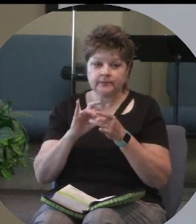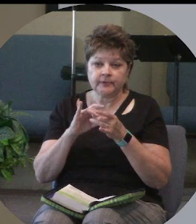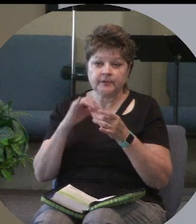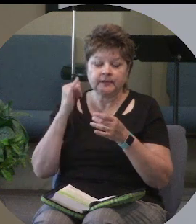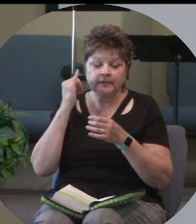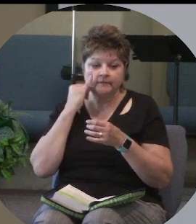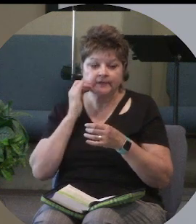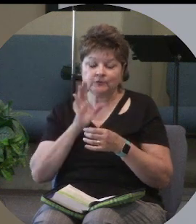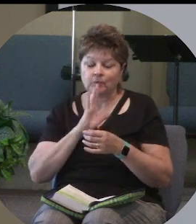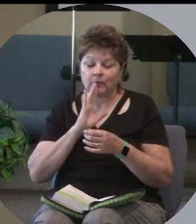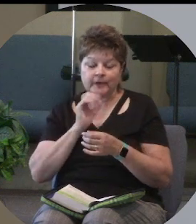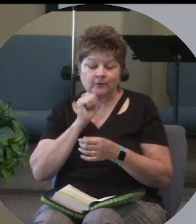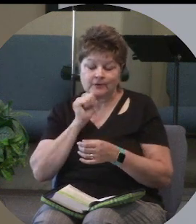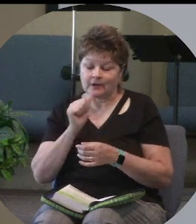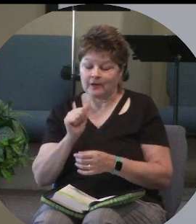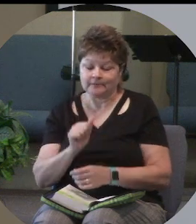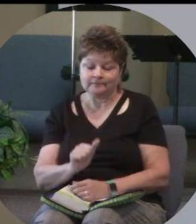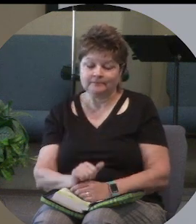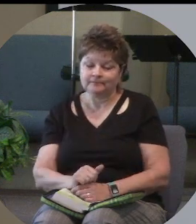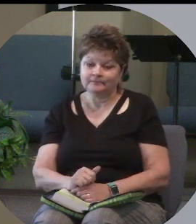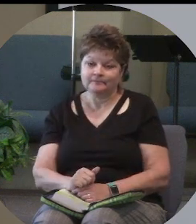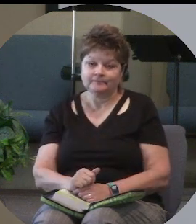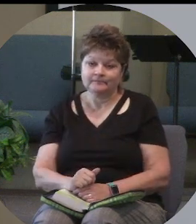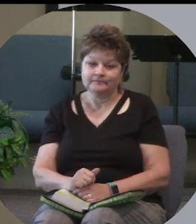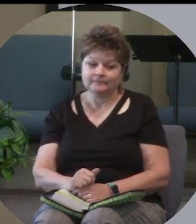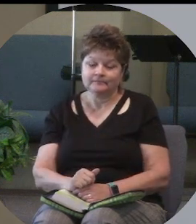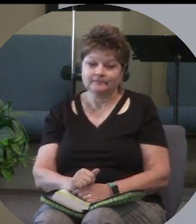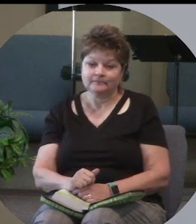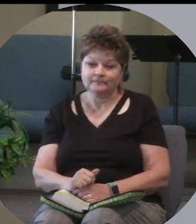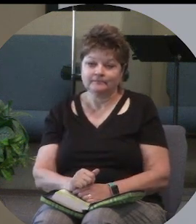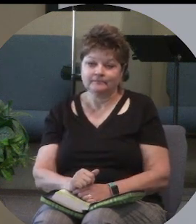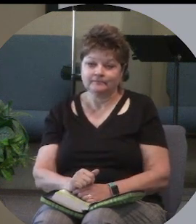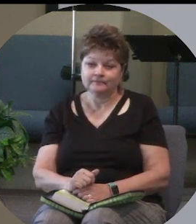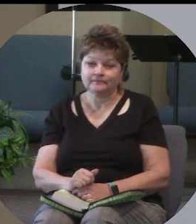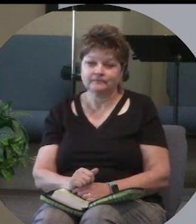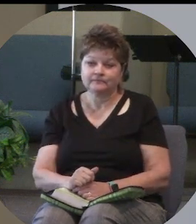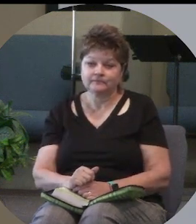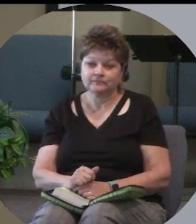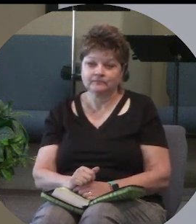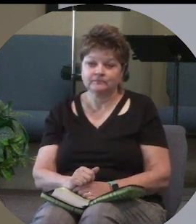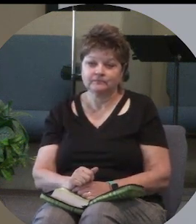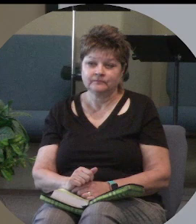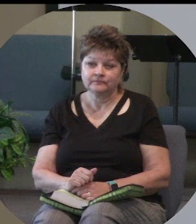spoken or not okay and